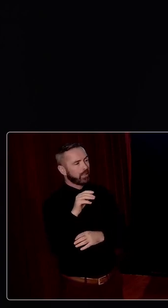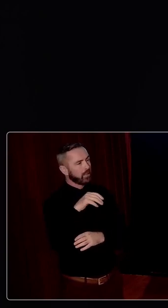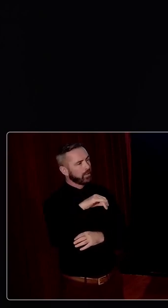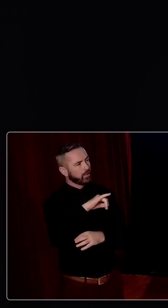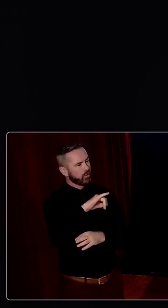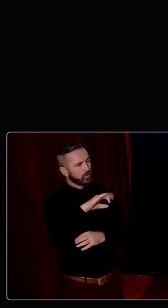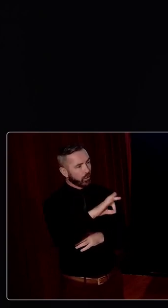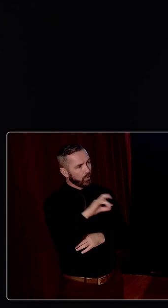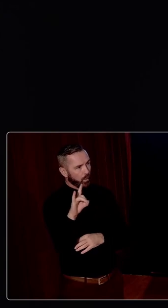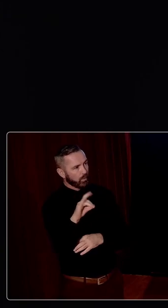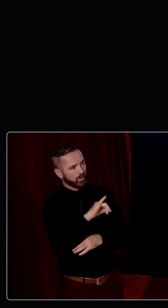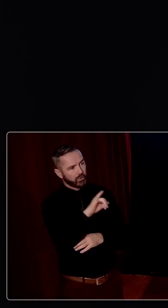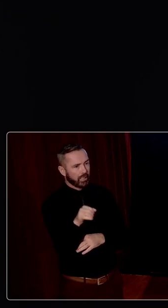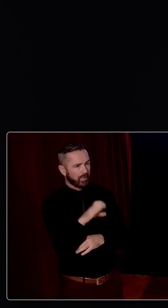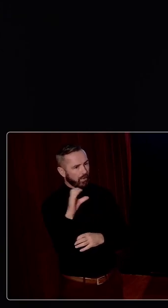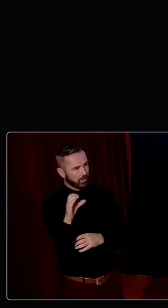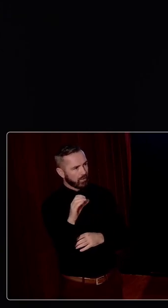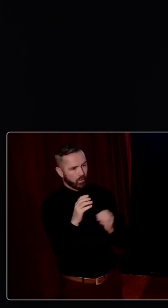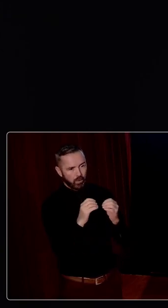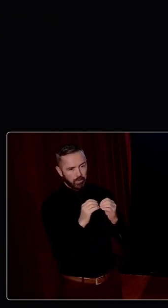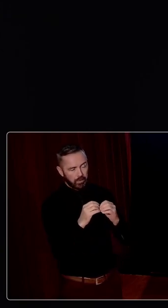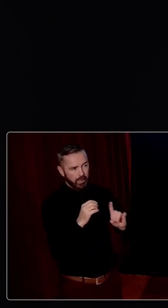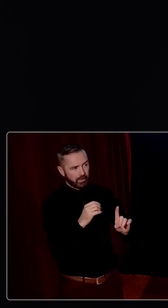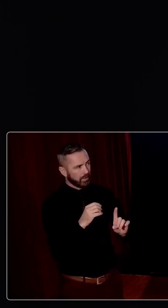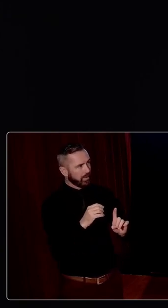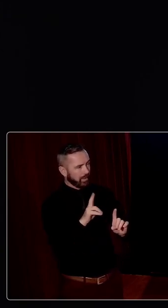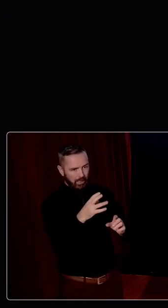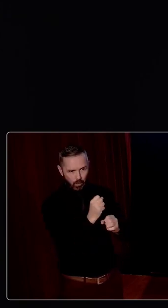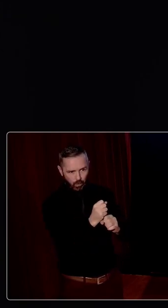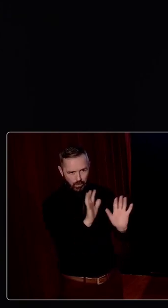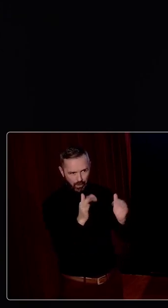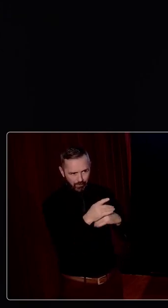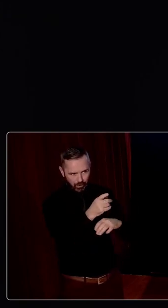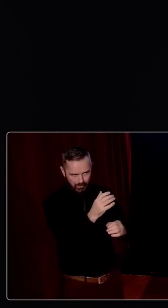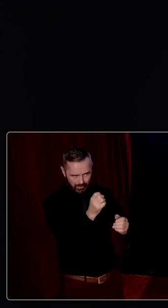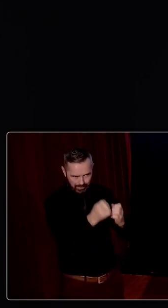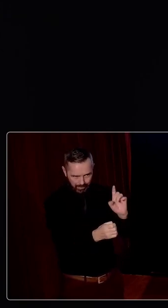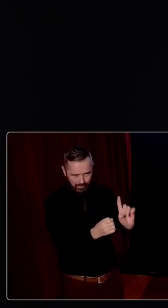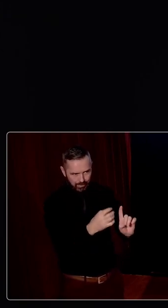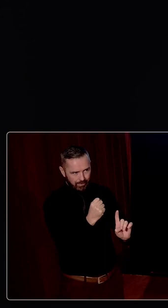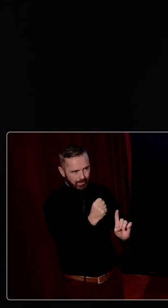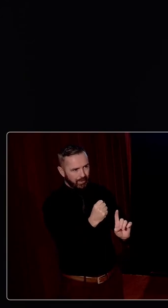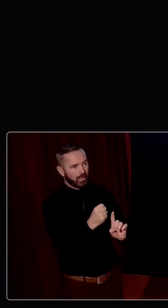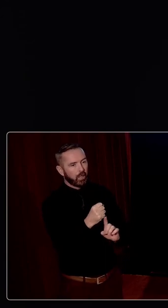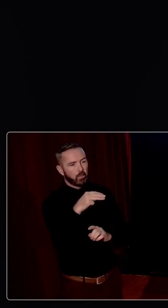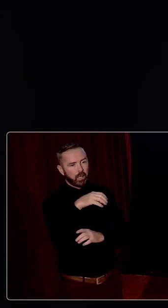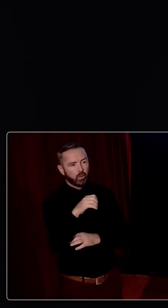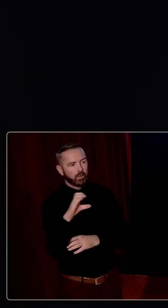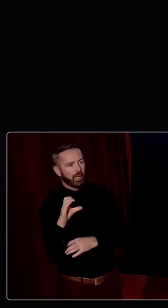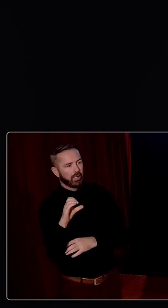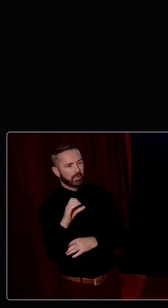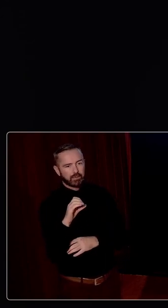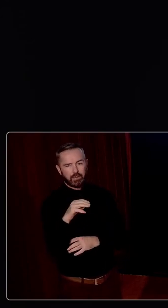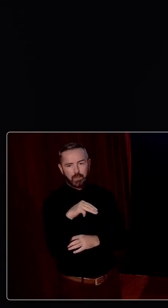Mr Justice Gerard Hogan, Jenny Costolo, who I'll mention, and you can hold your applause for her until the end, Professor Margaret O